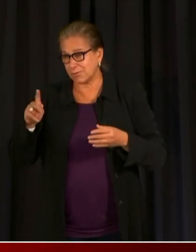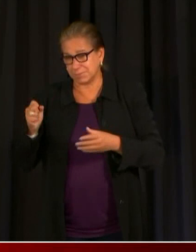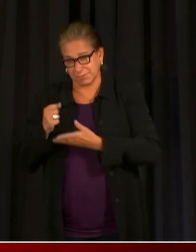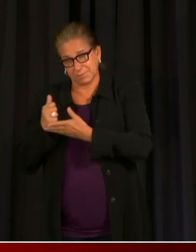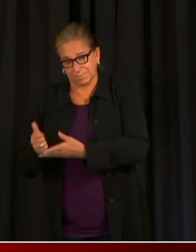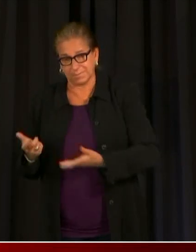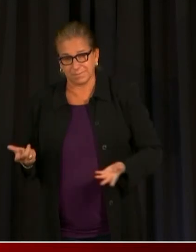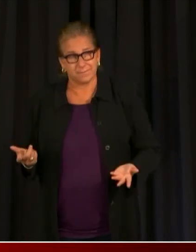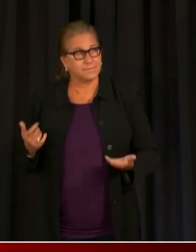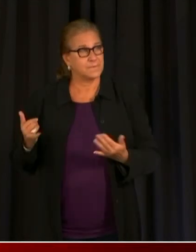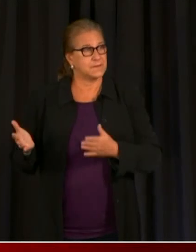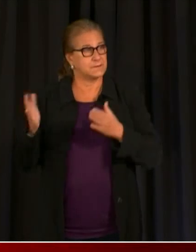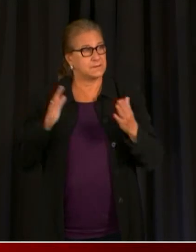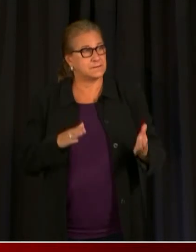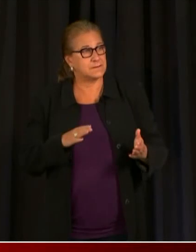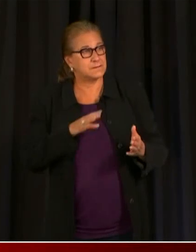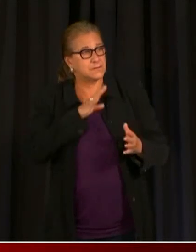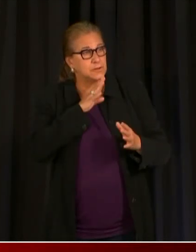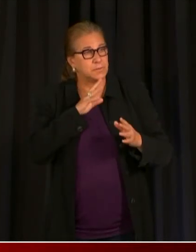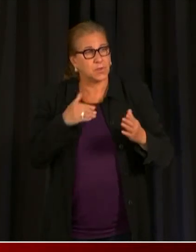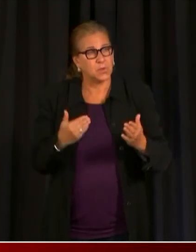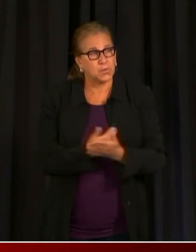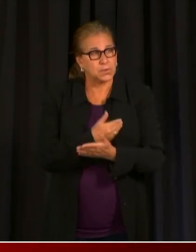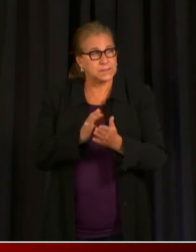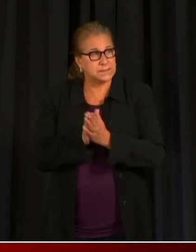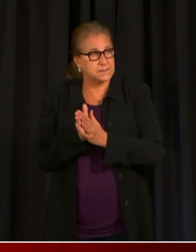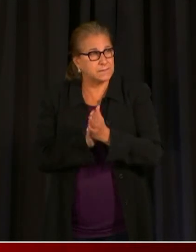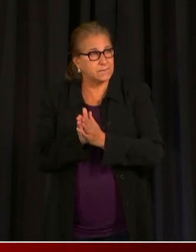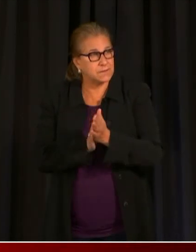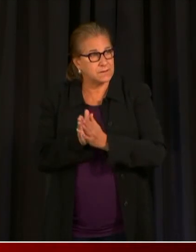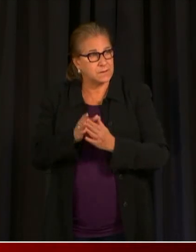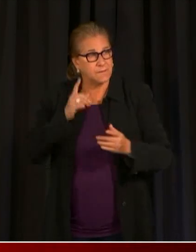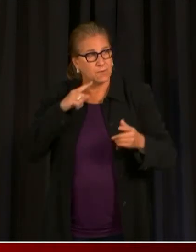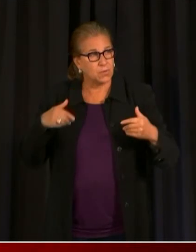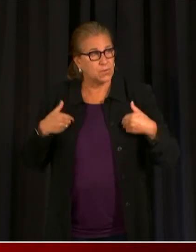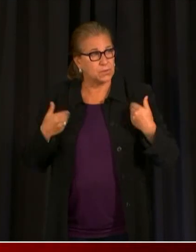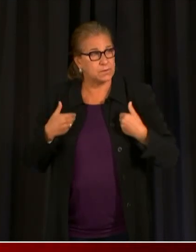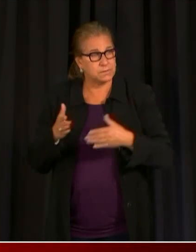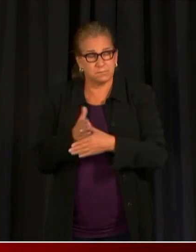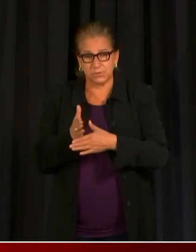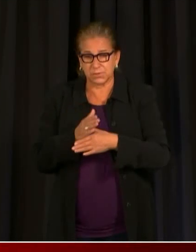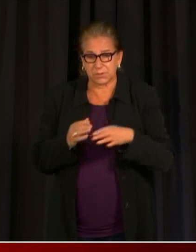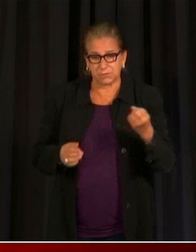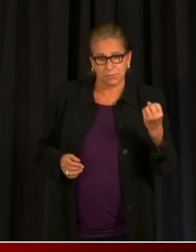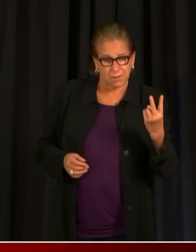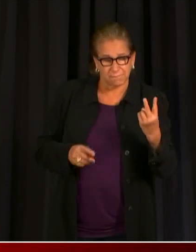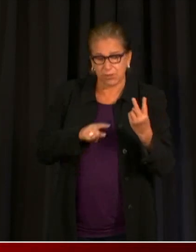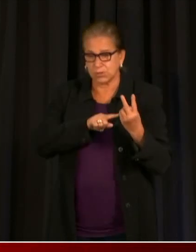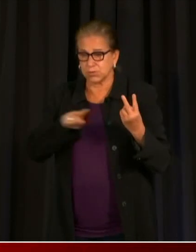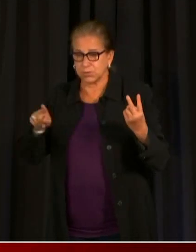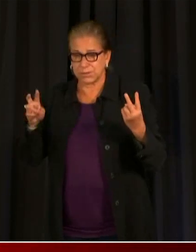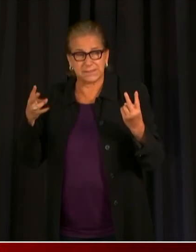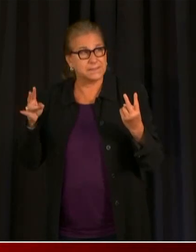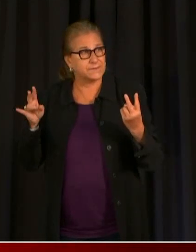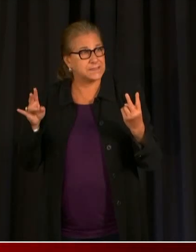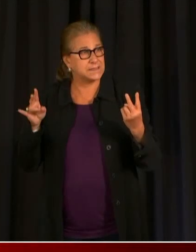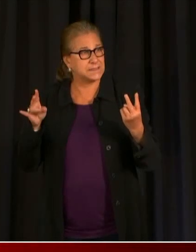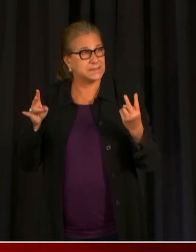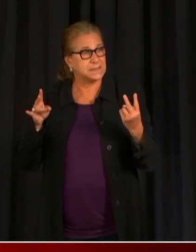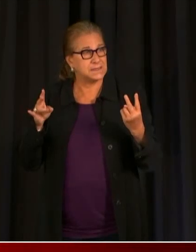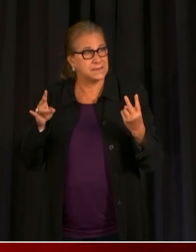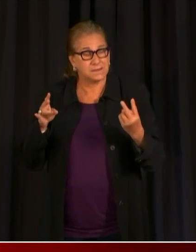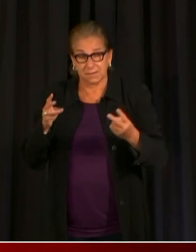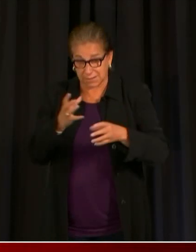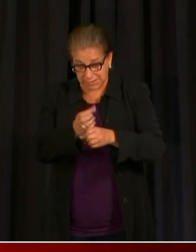-19 and new incentives will be available to DC youth between the ages of 12 and 17 who